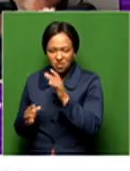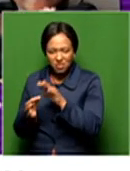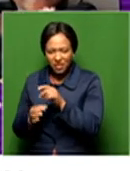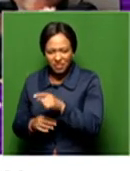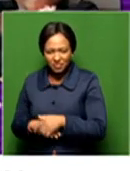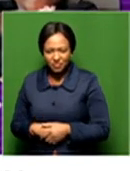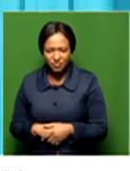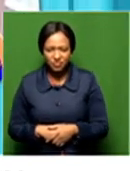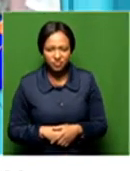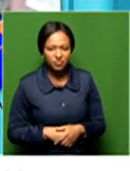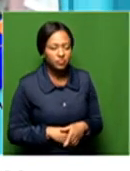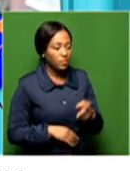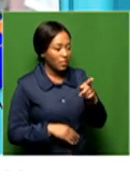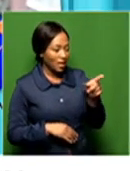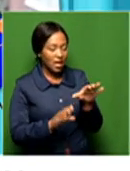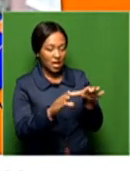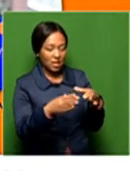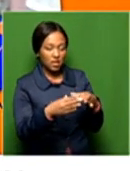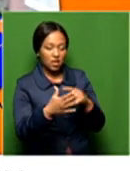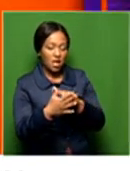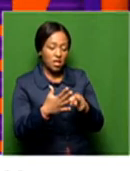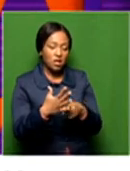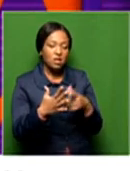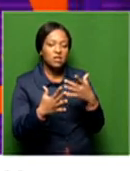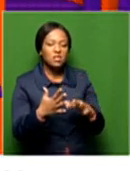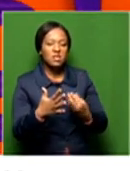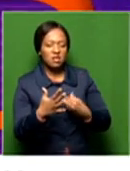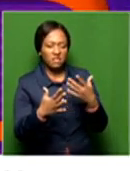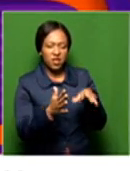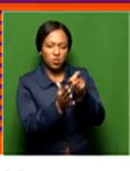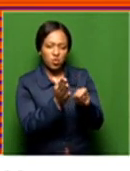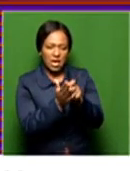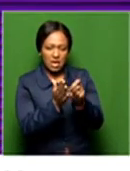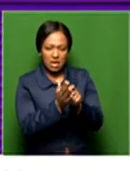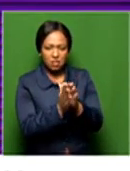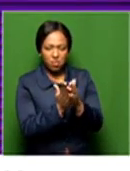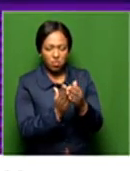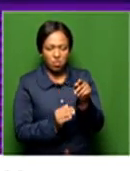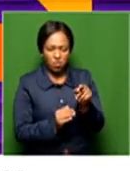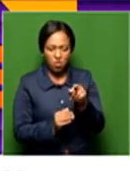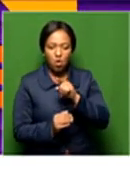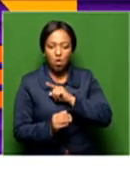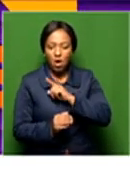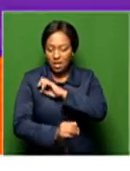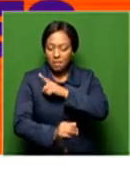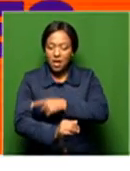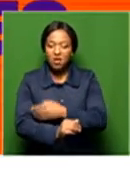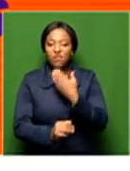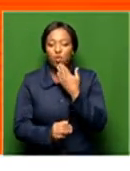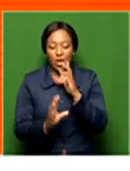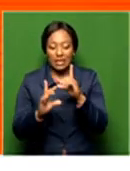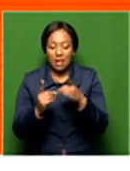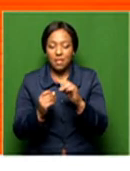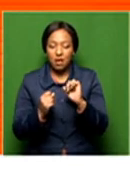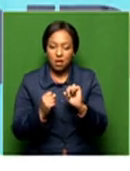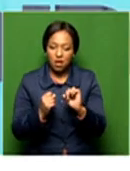So those are the young people who have written books. And what we do, you know, that part of the mandate of the department is the